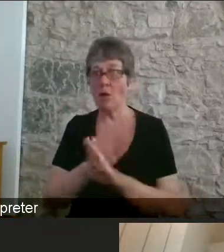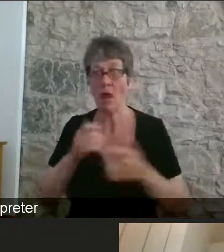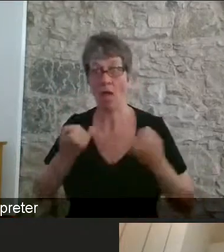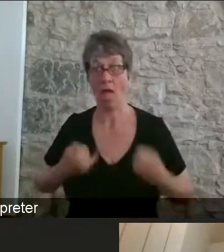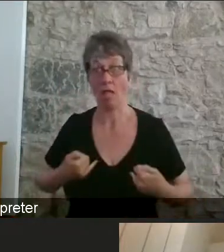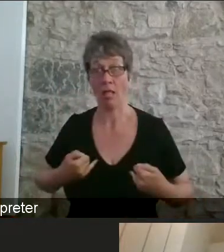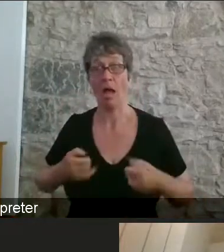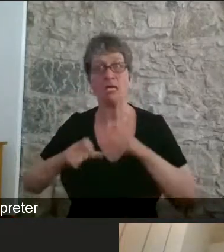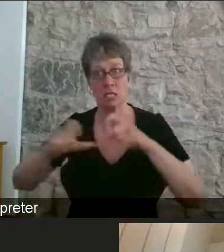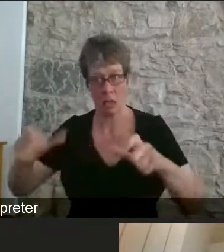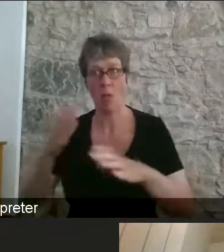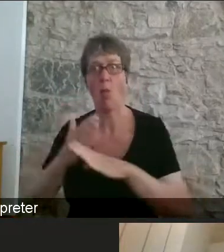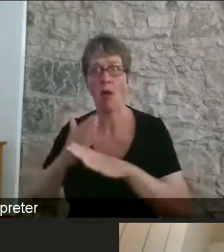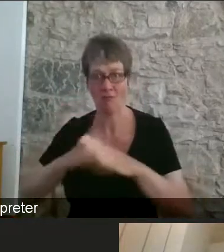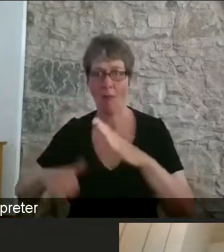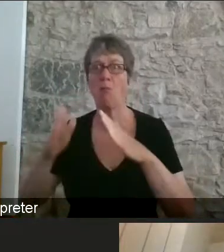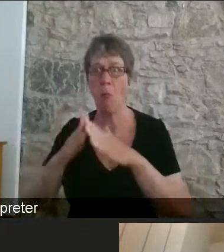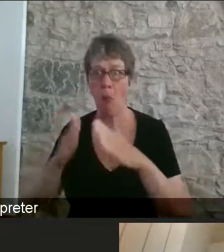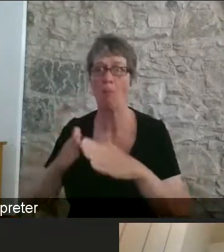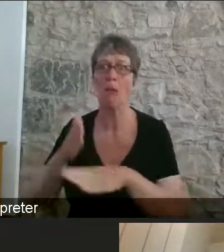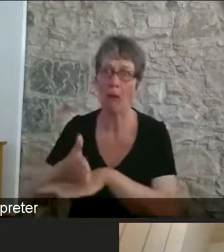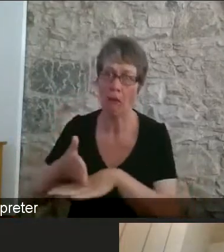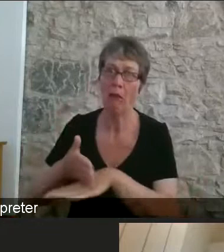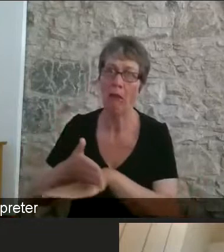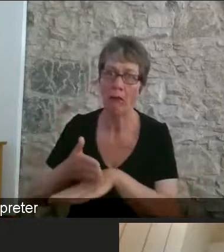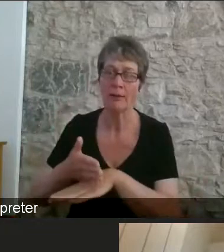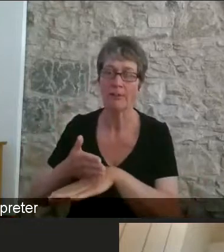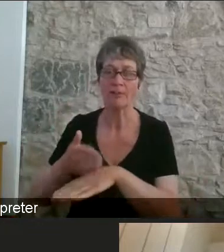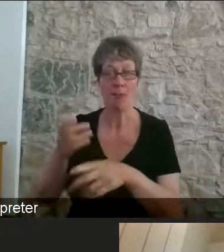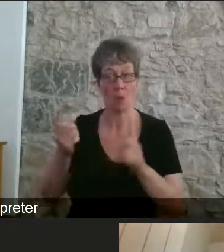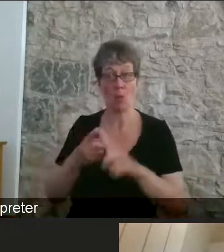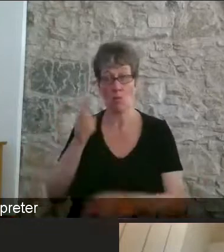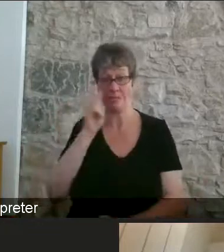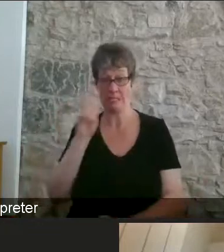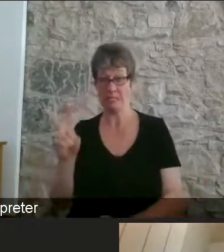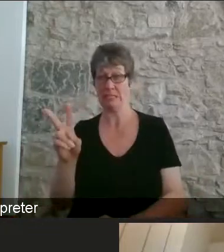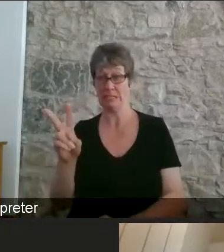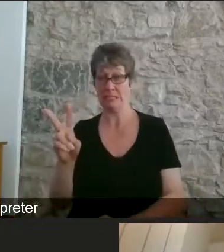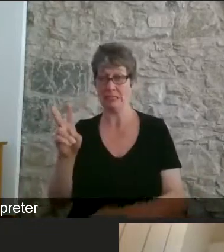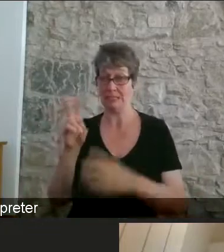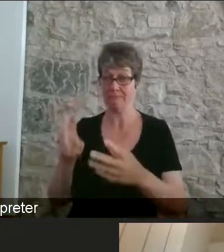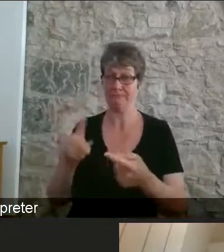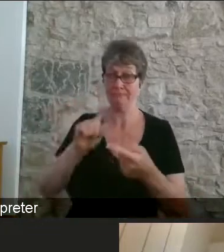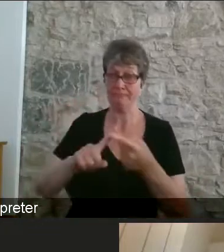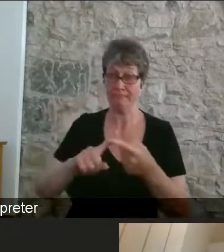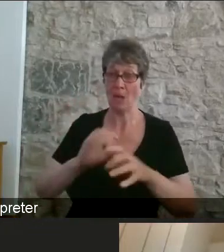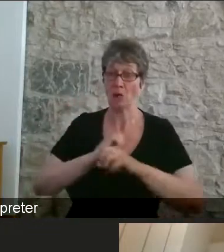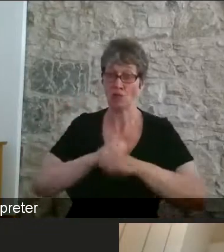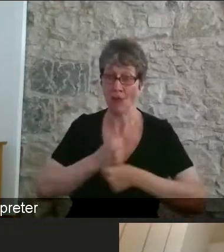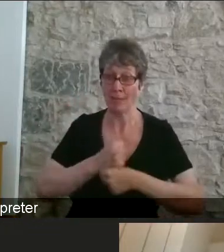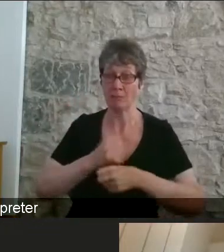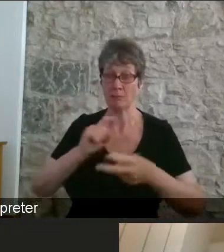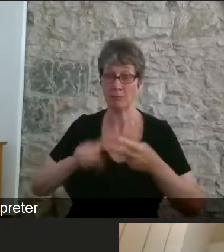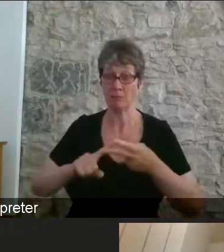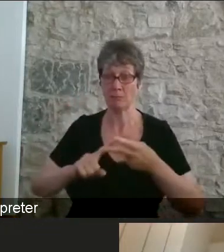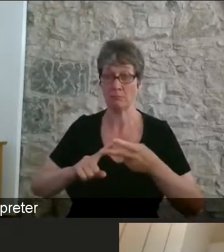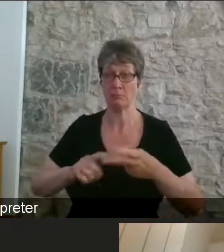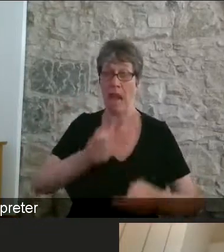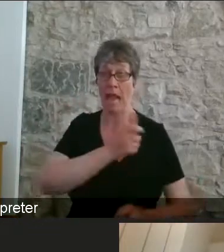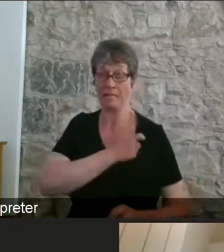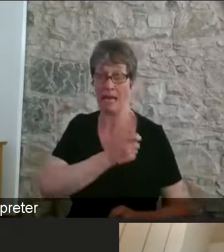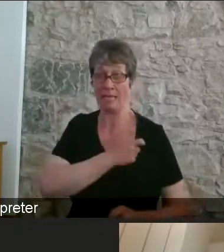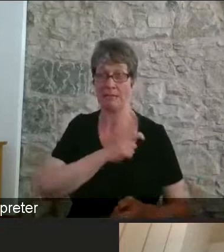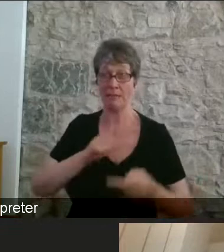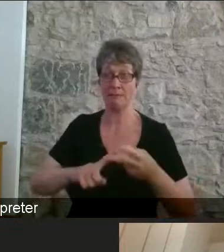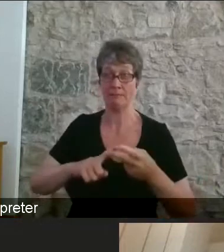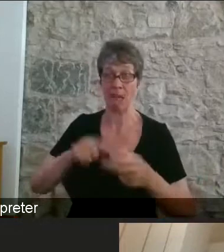we have seen a rise, unfortunately, in work-related stress, depression, and anxiety through this period. There are many more